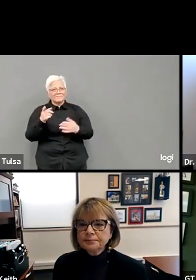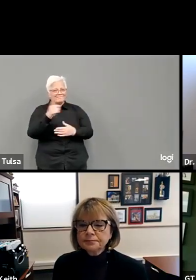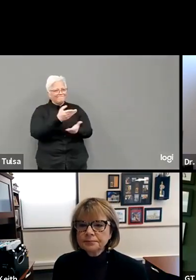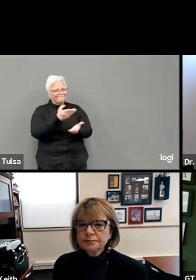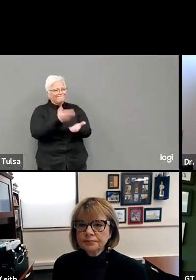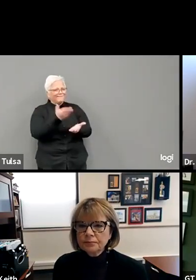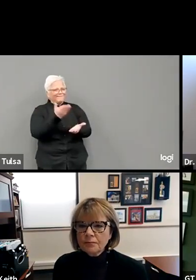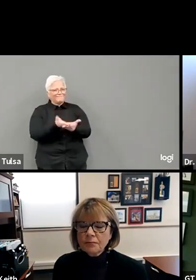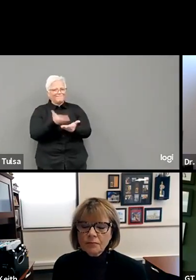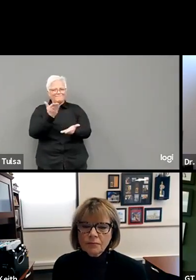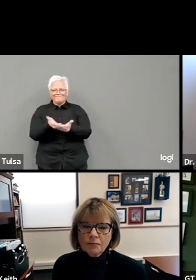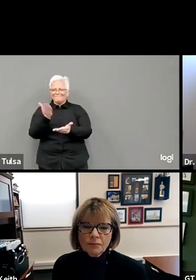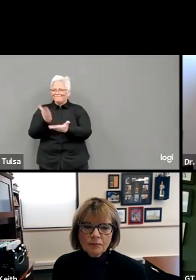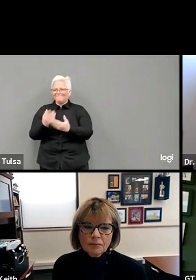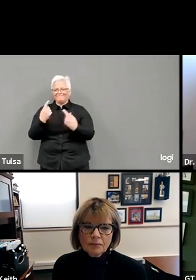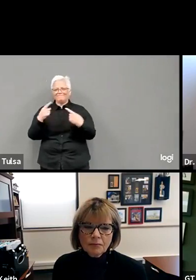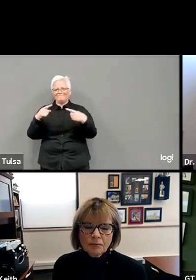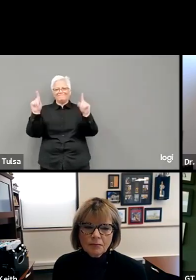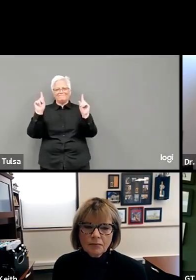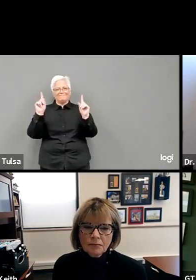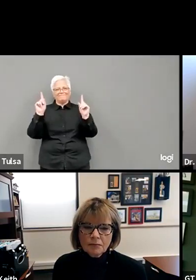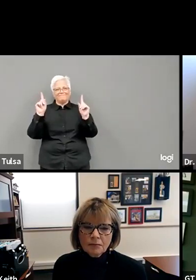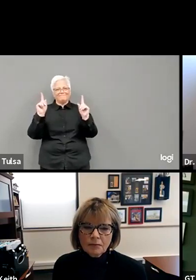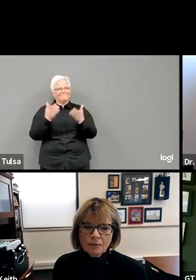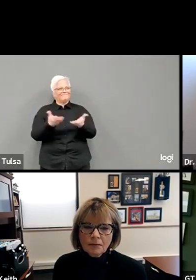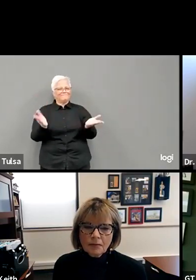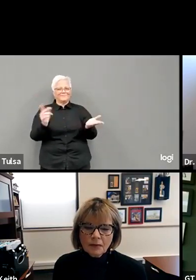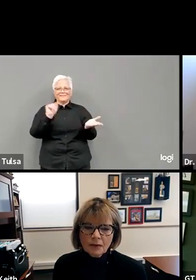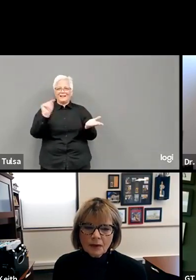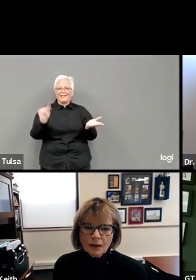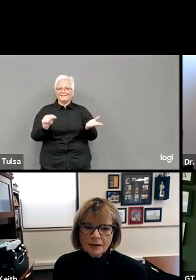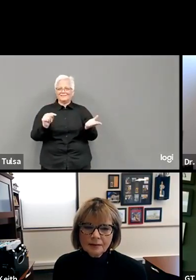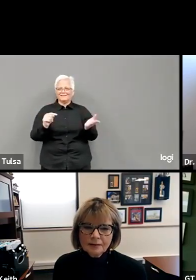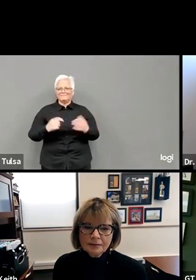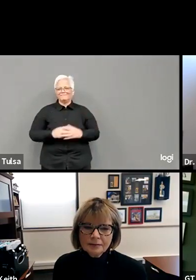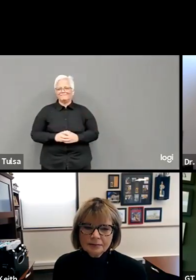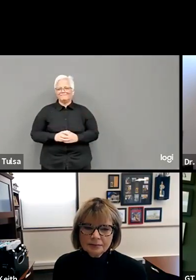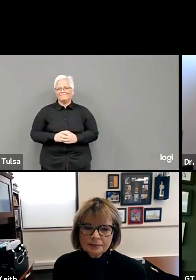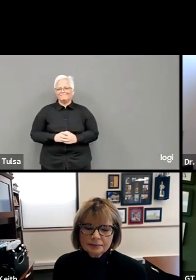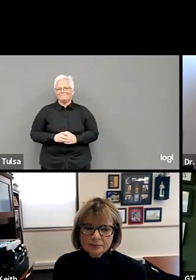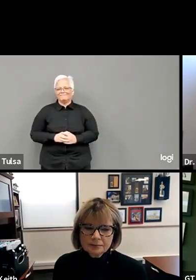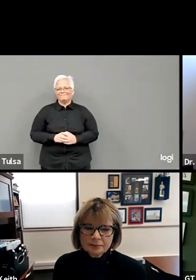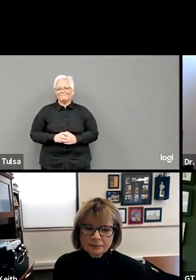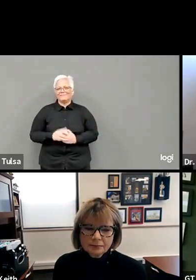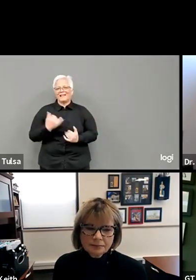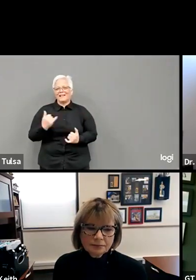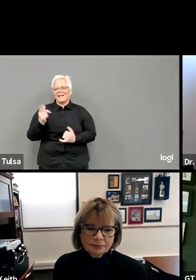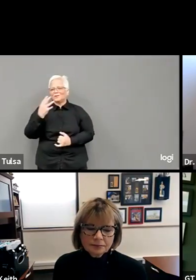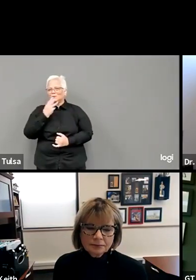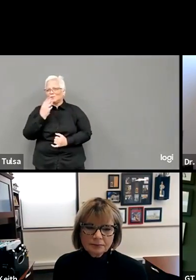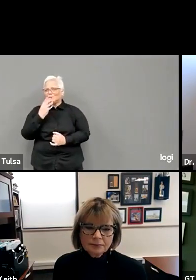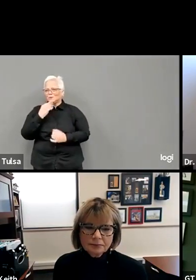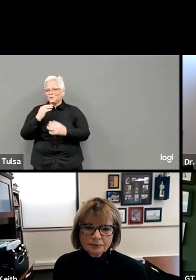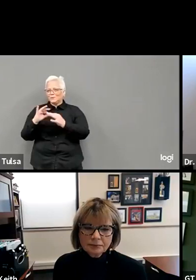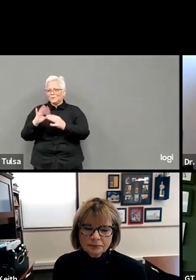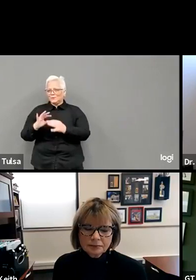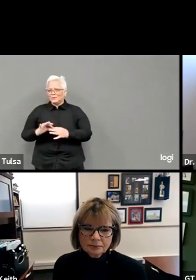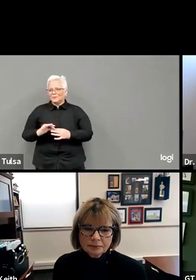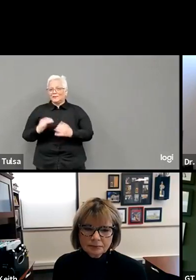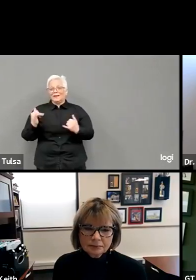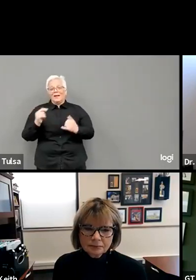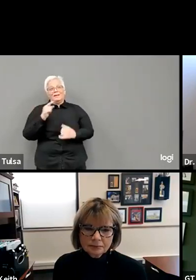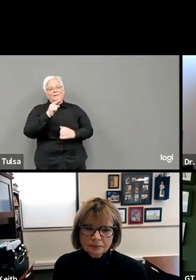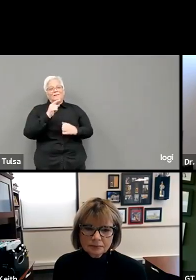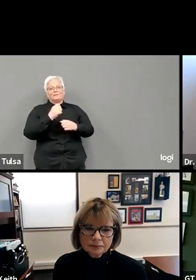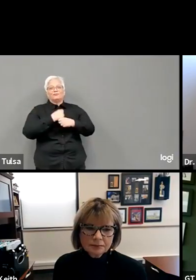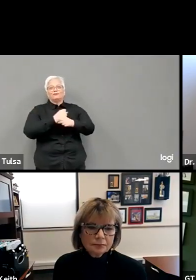well-being of all Tulsans. Ya Rabbal Alameen, O creator of the heavens and the universe, we pray